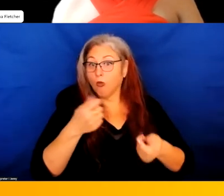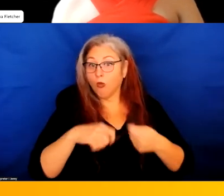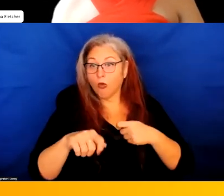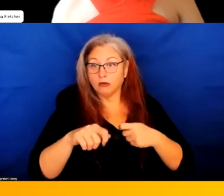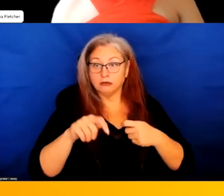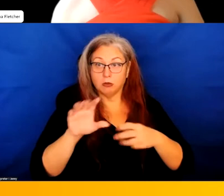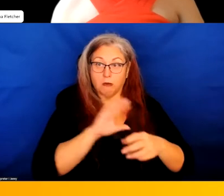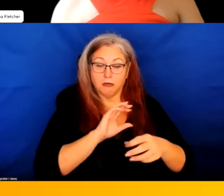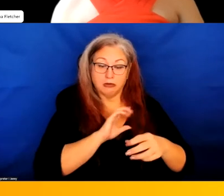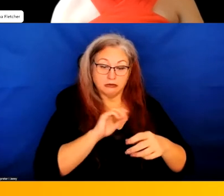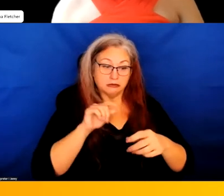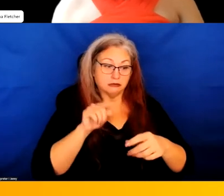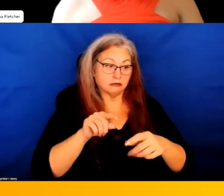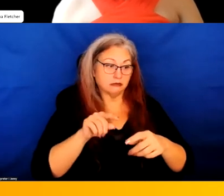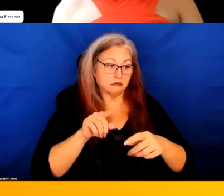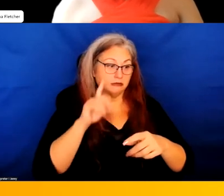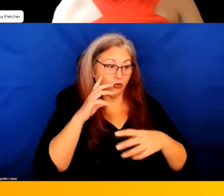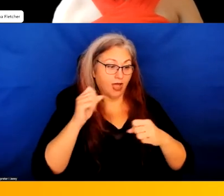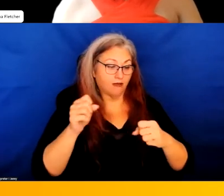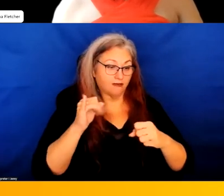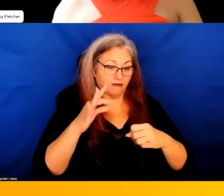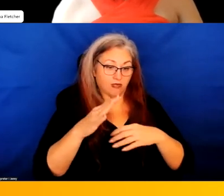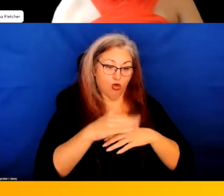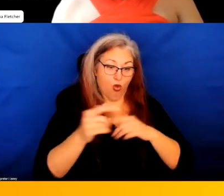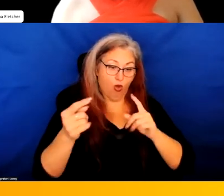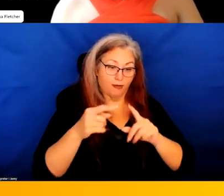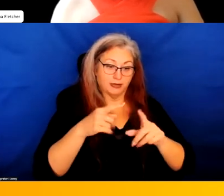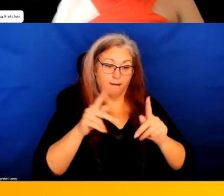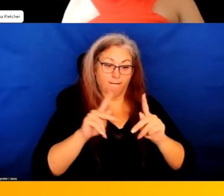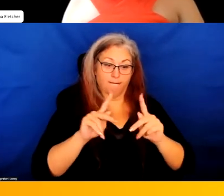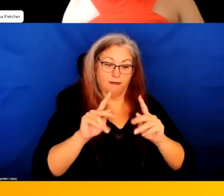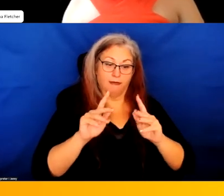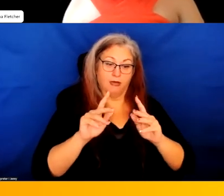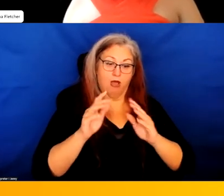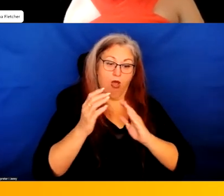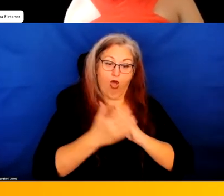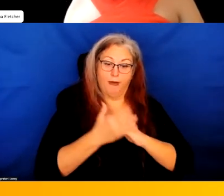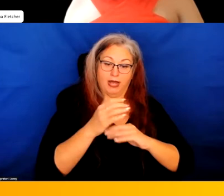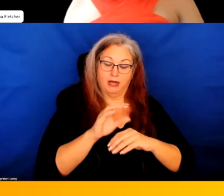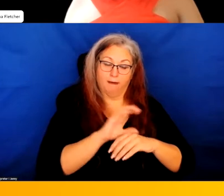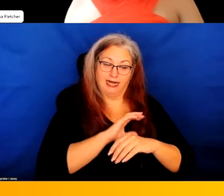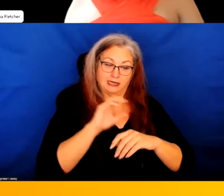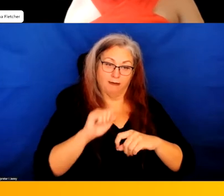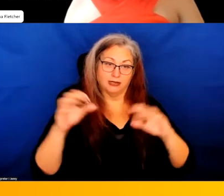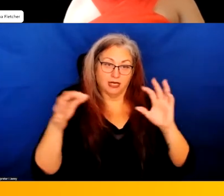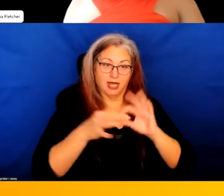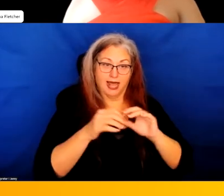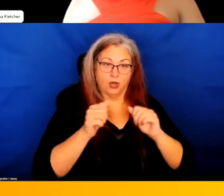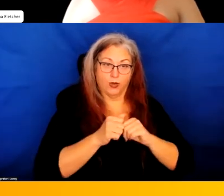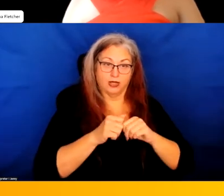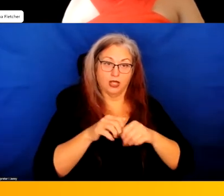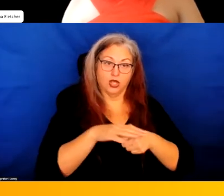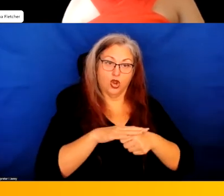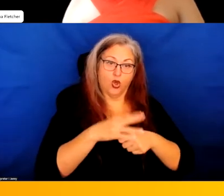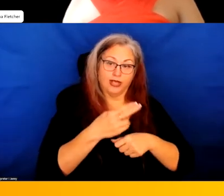do police, you know, if a mental health call comes in, do police automatically have to connect to their local HHS or